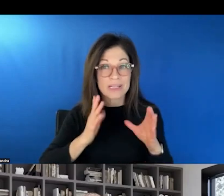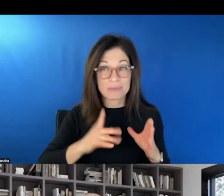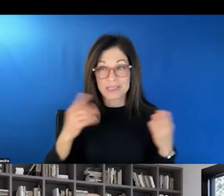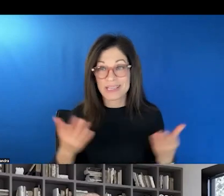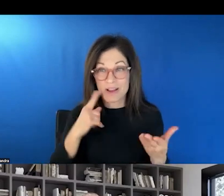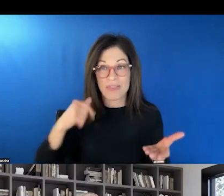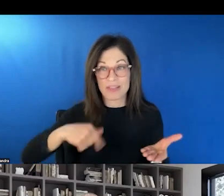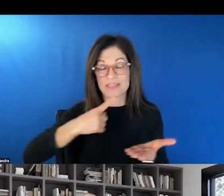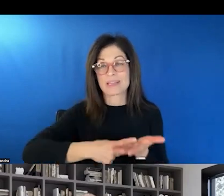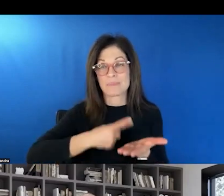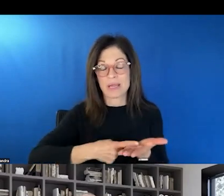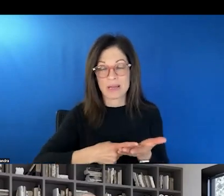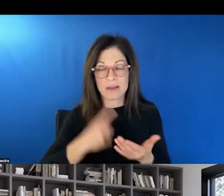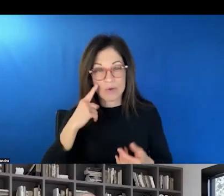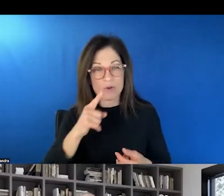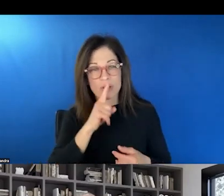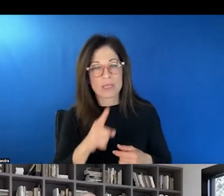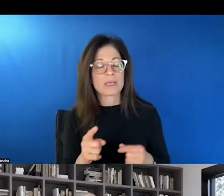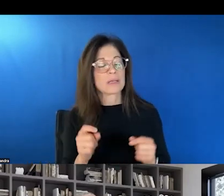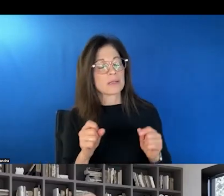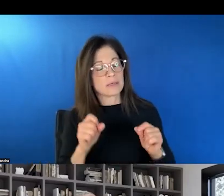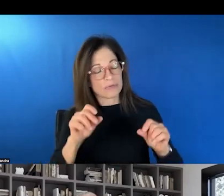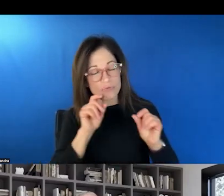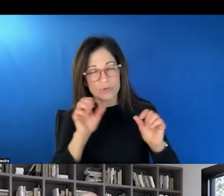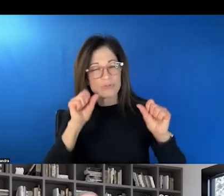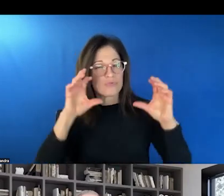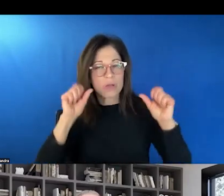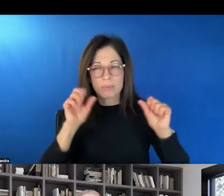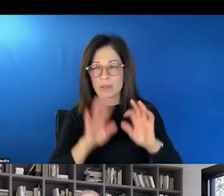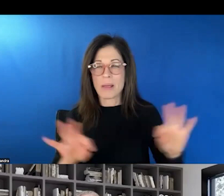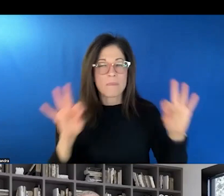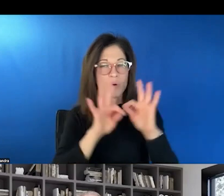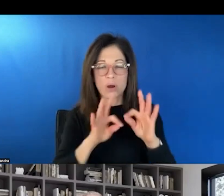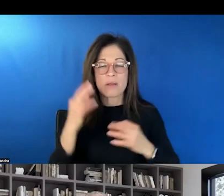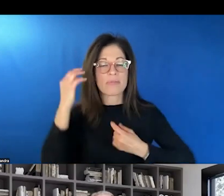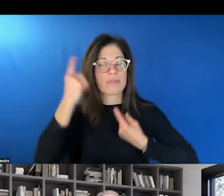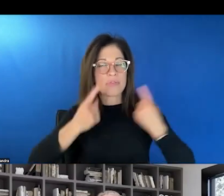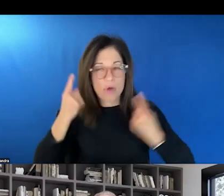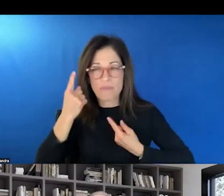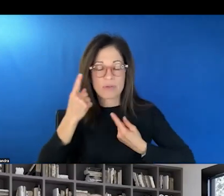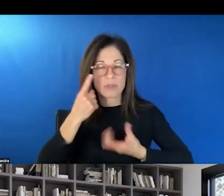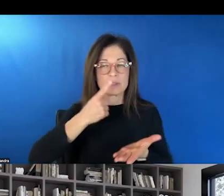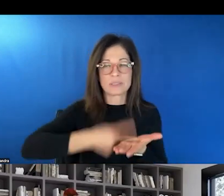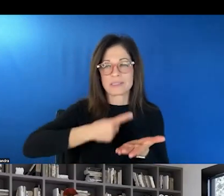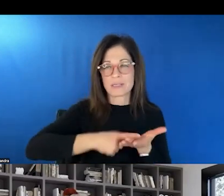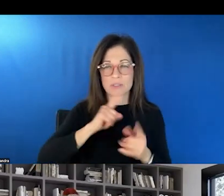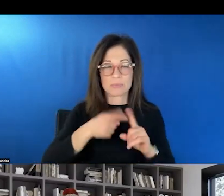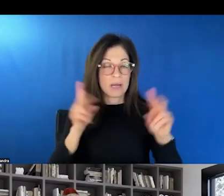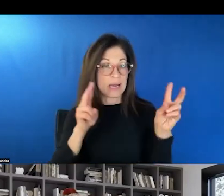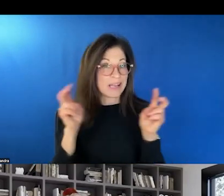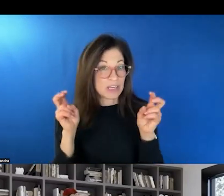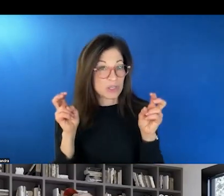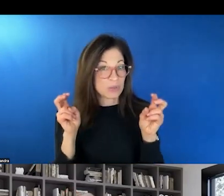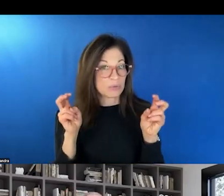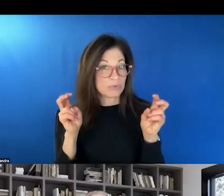just a really incredible and important and thoughtful discussion of an issue that is too